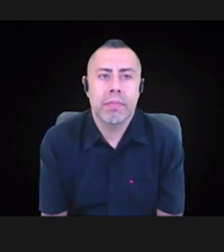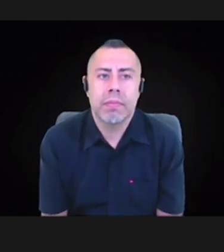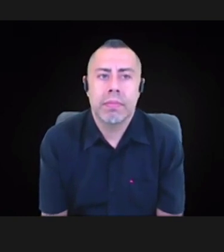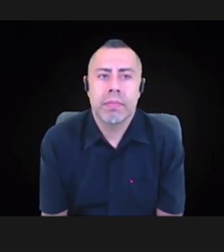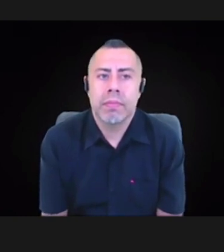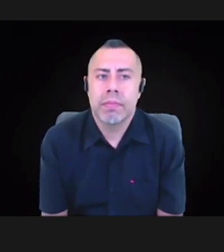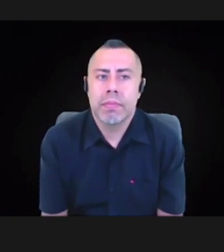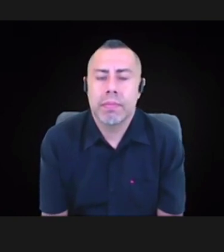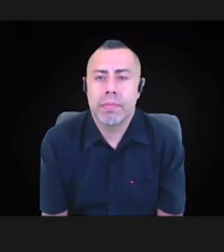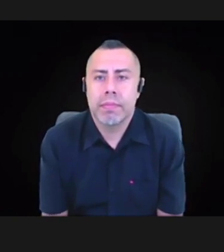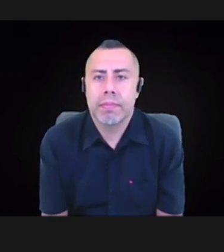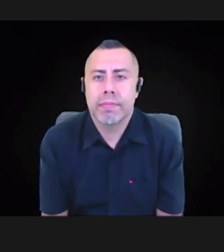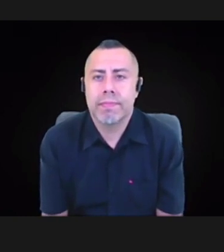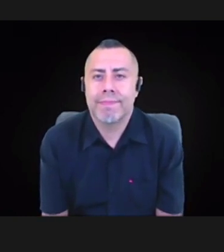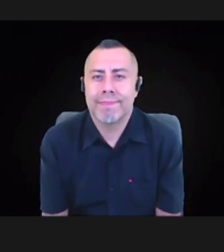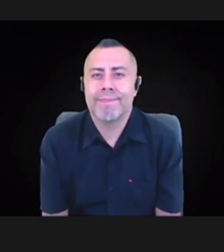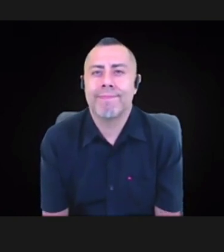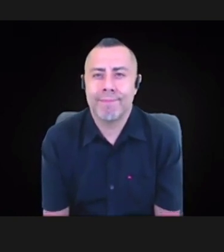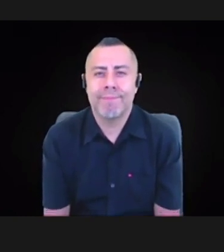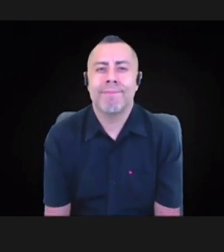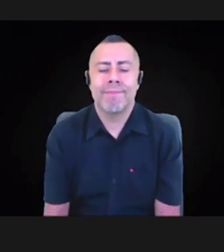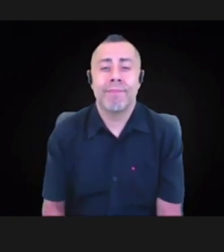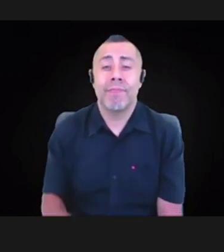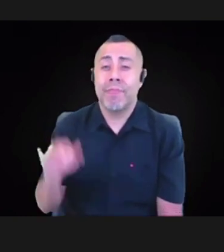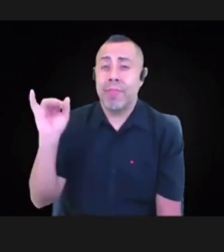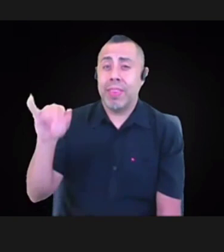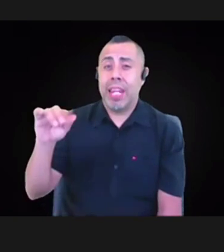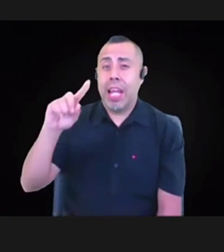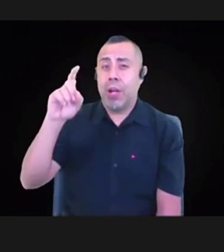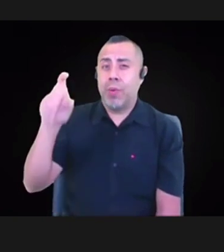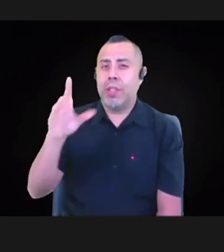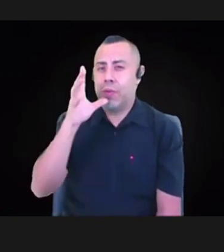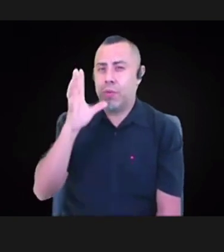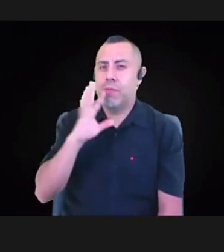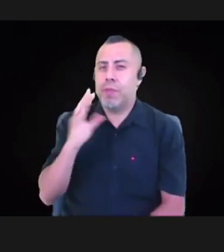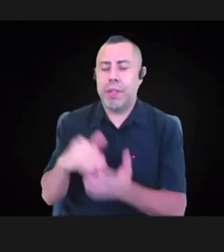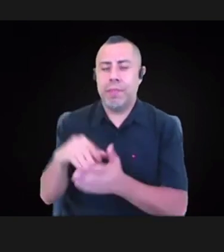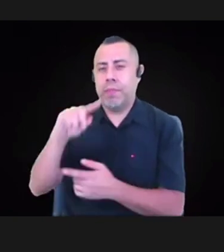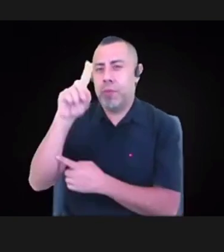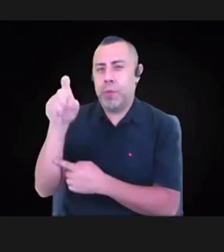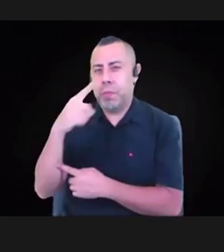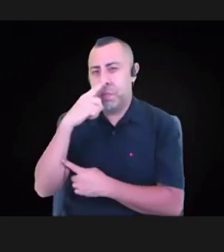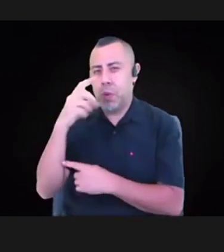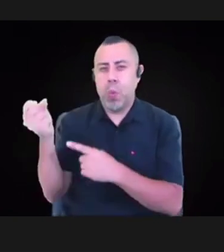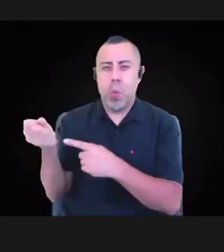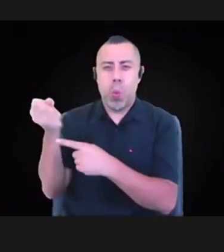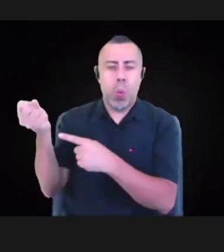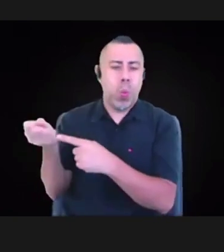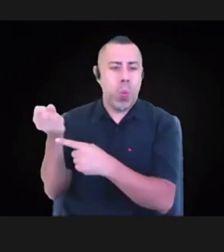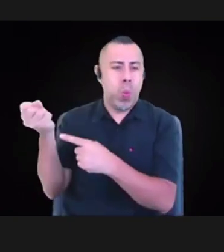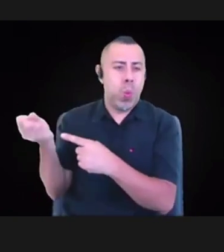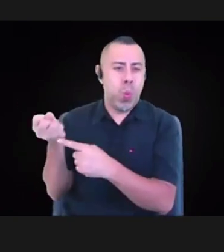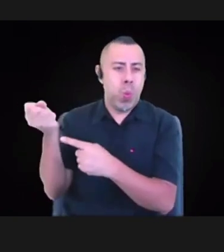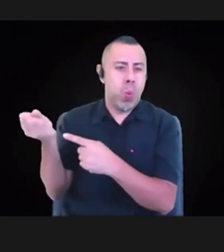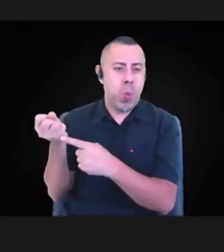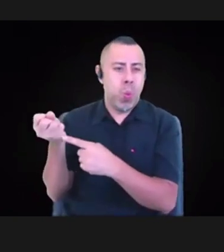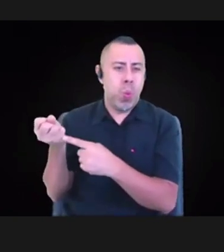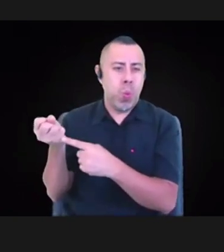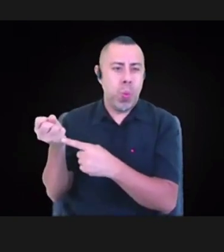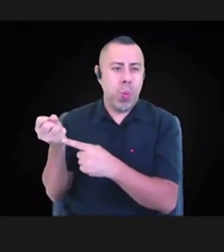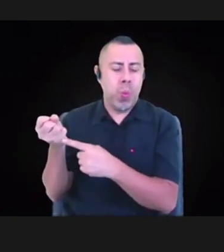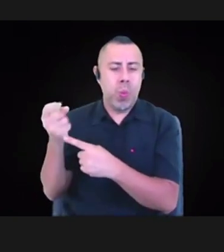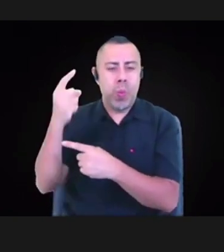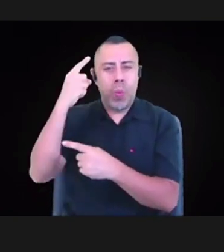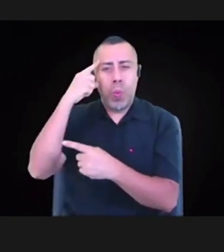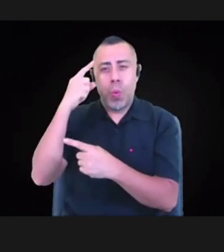We'll hold that question then for post the webinar where we can get